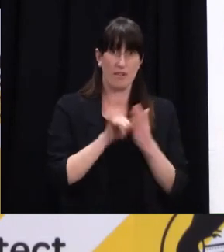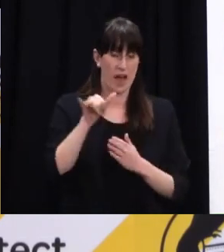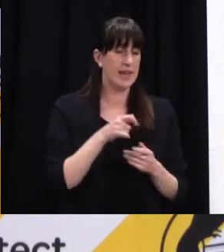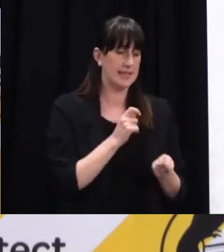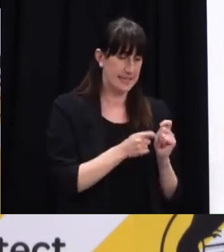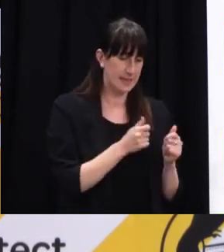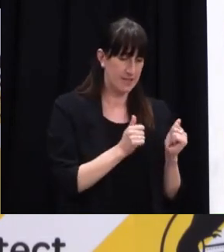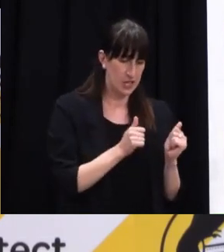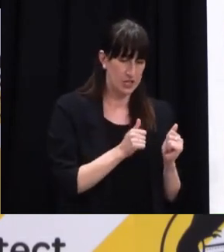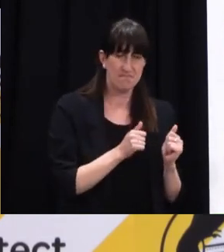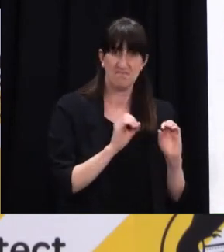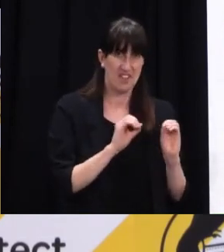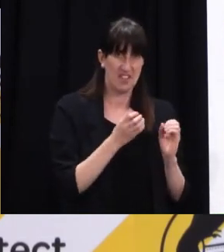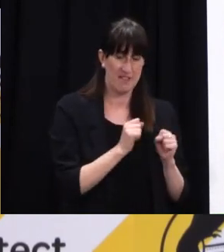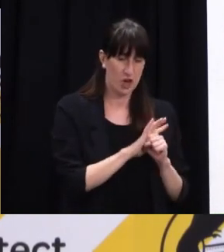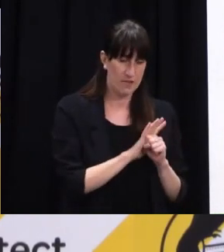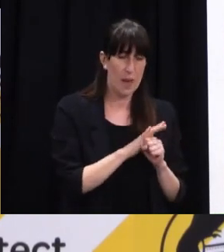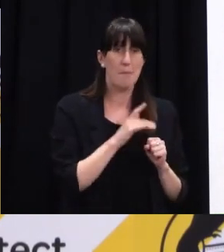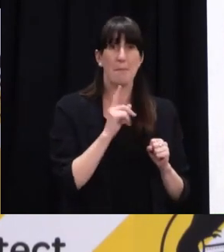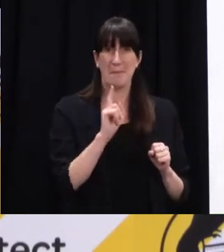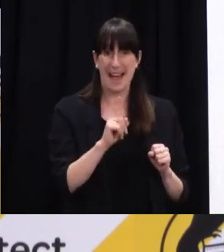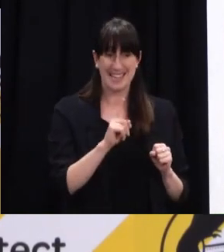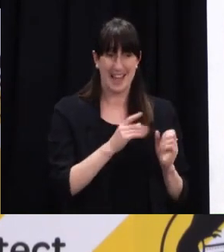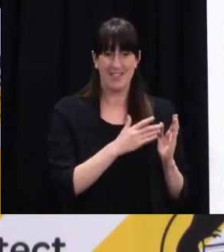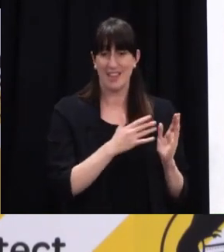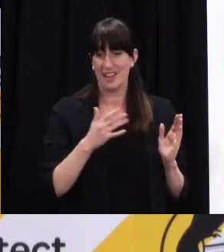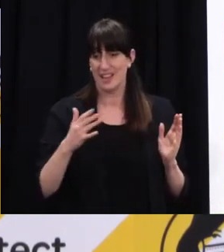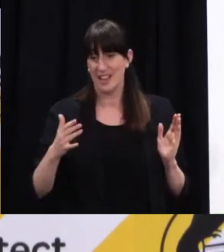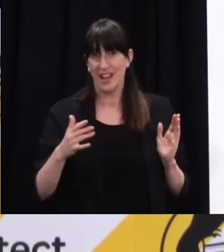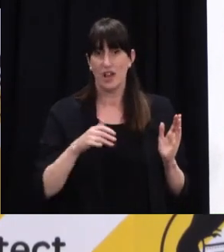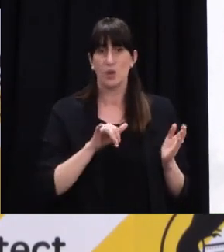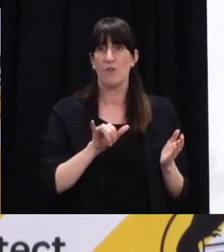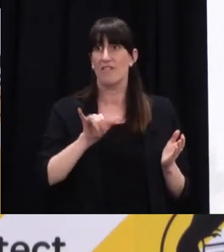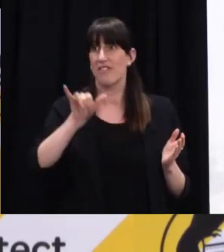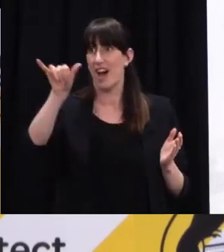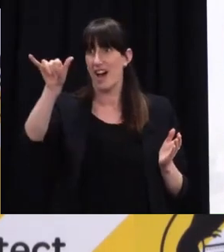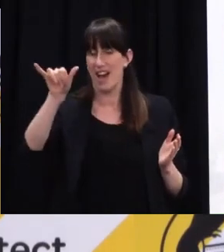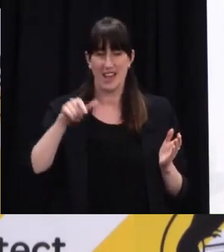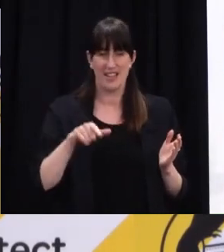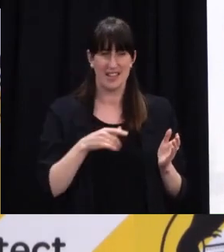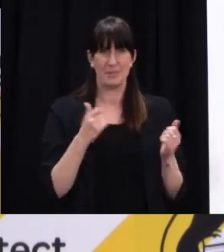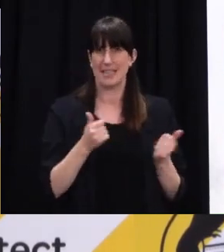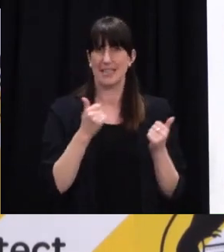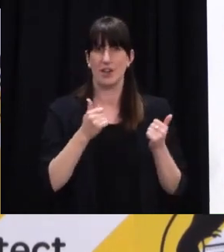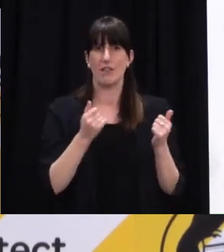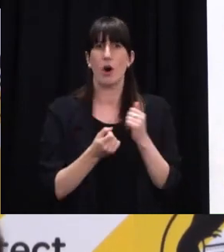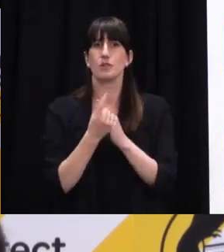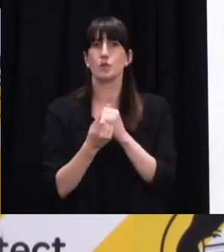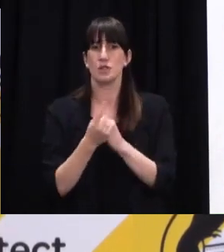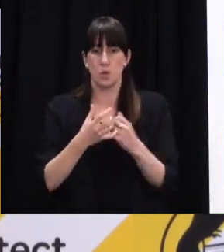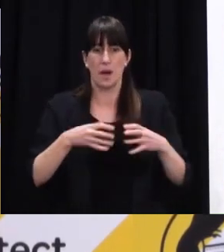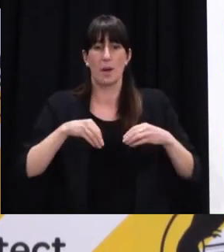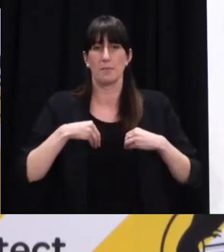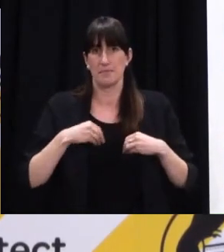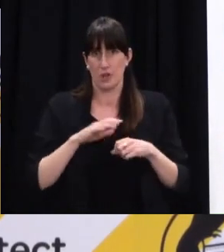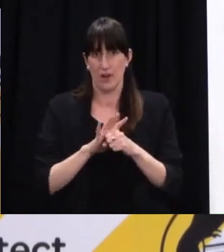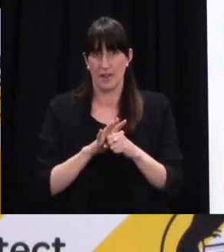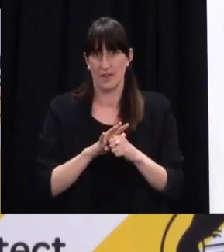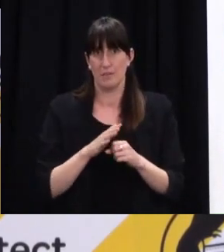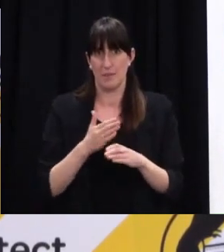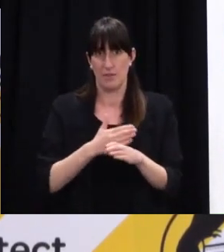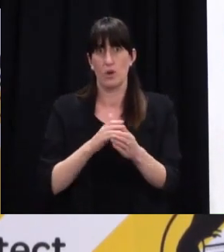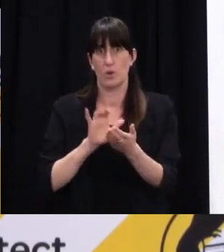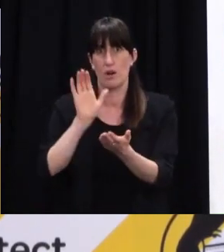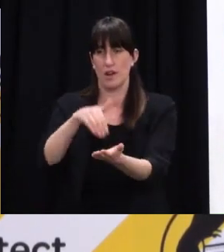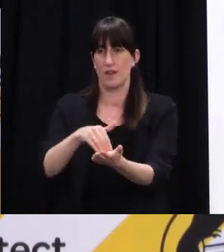early on in the incubation period. Just lastly on that, just lastly on this is going to be the last one, Jo. You did say to me that there was a reduction in